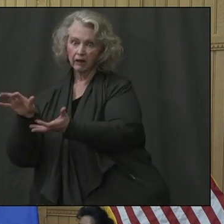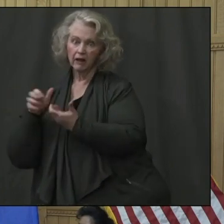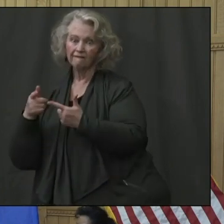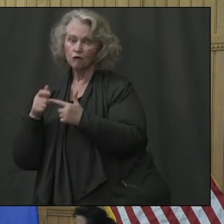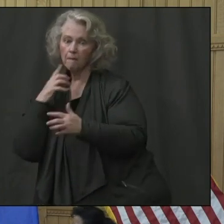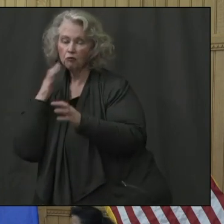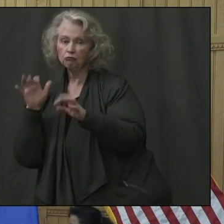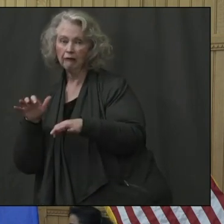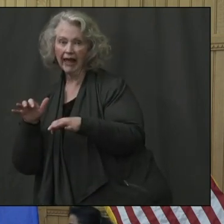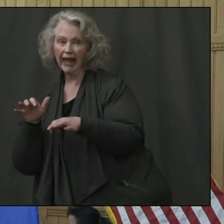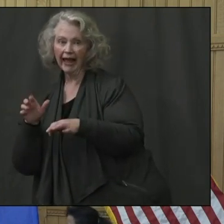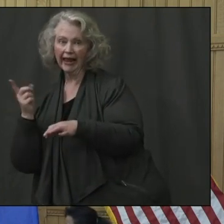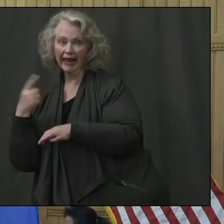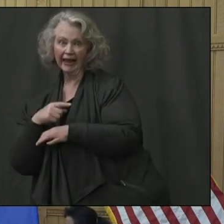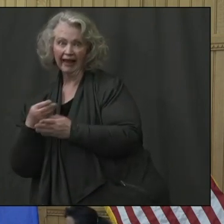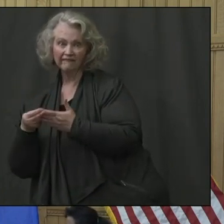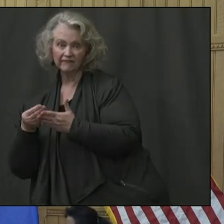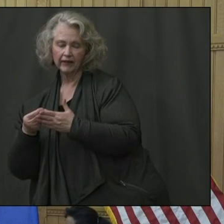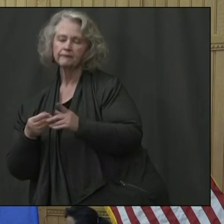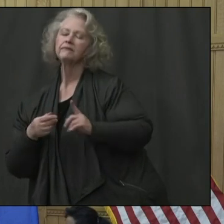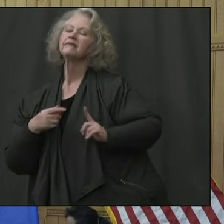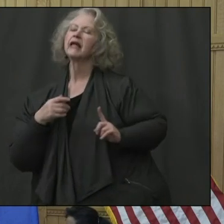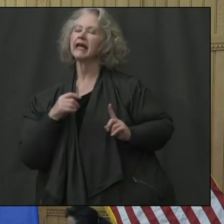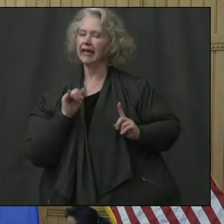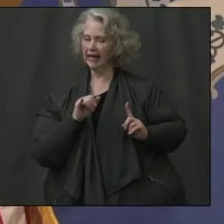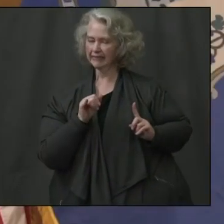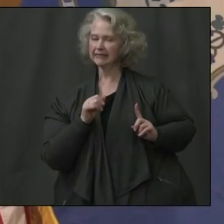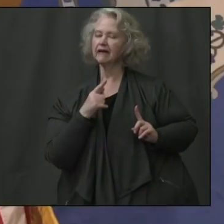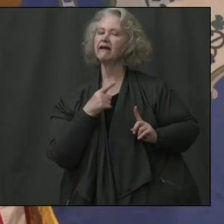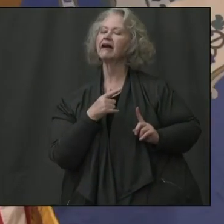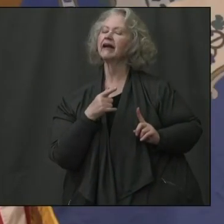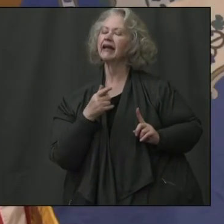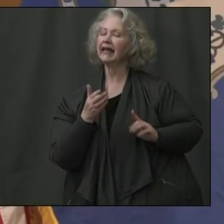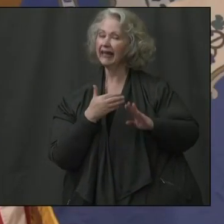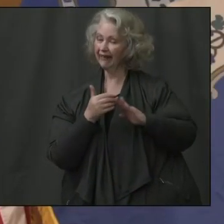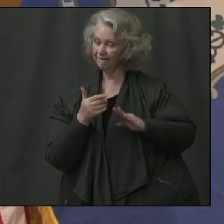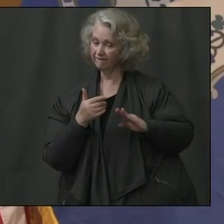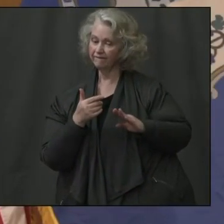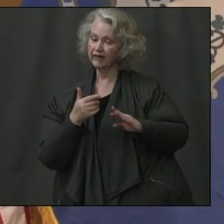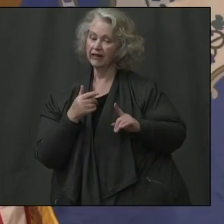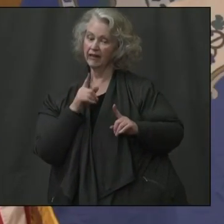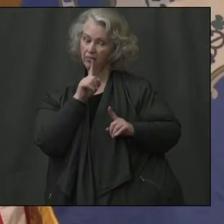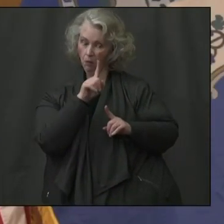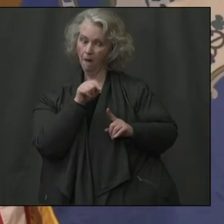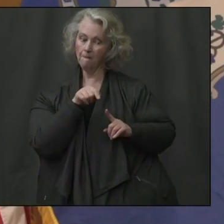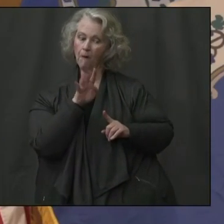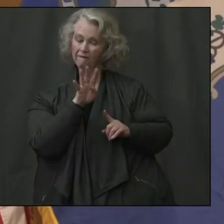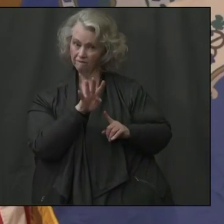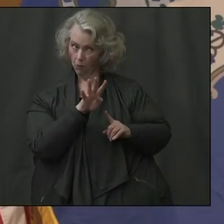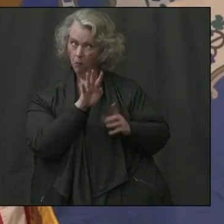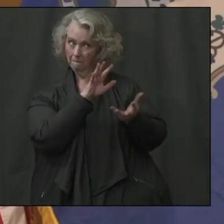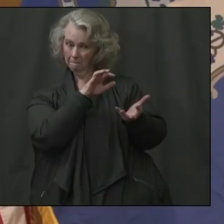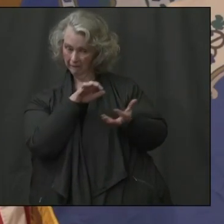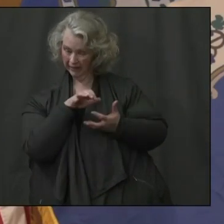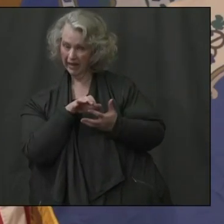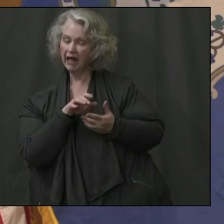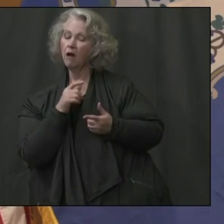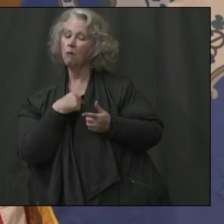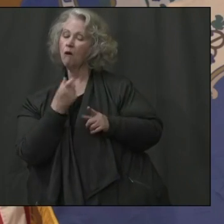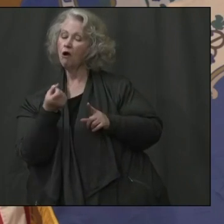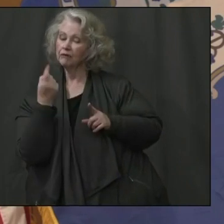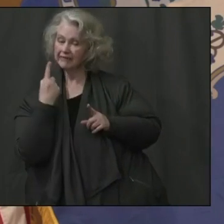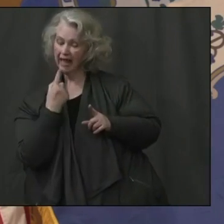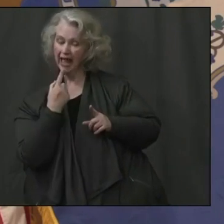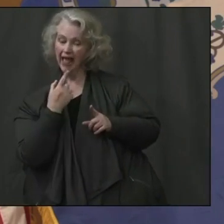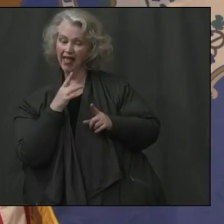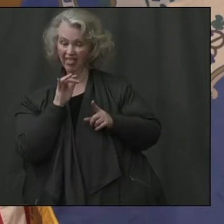Yeah. So even with the 1.4 billion, the, um, guidance, the preliminary information we have coming out of treasury that will ultimately